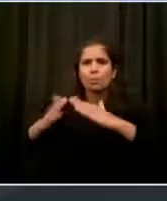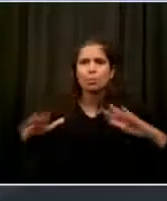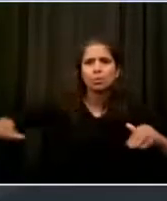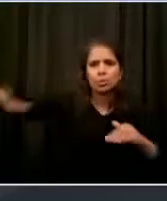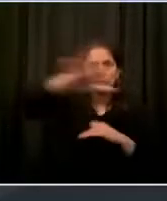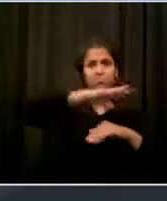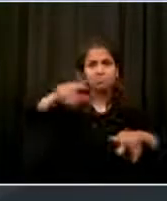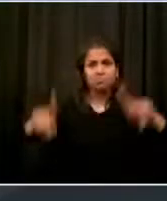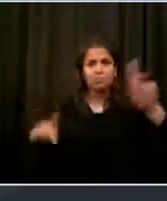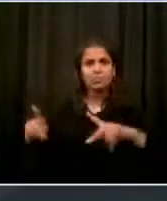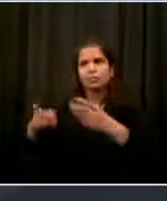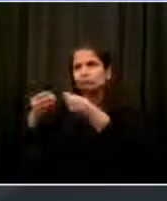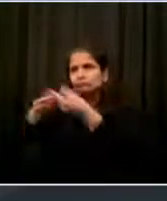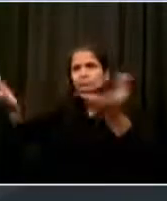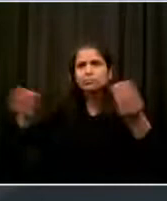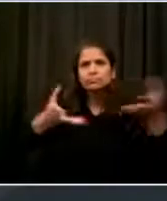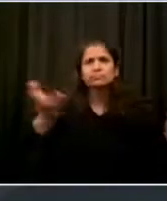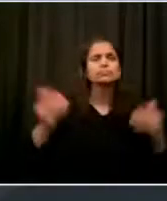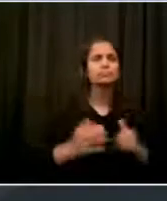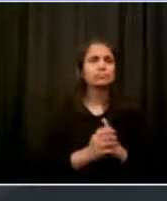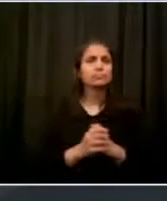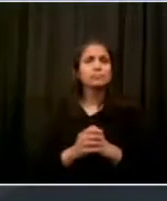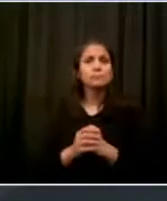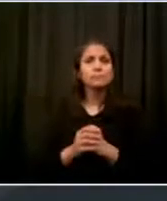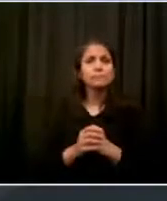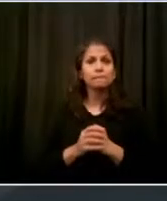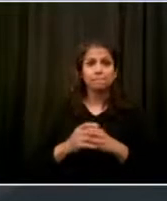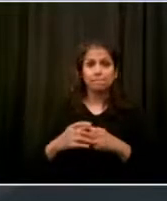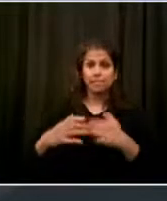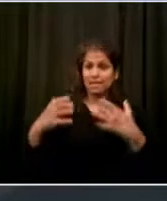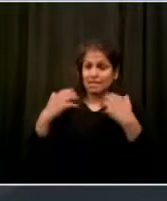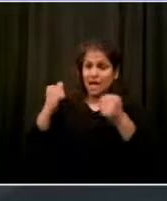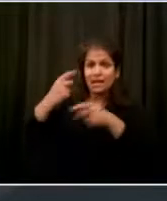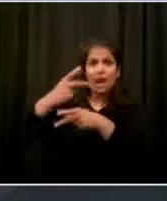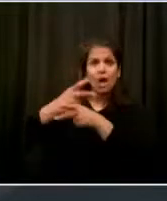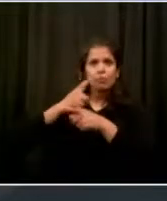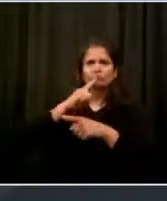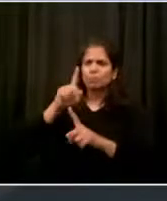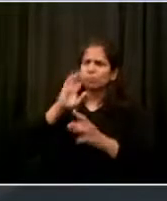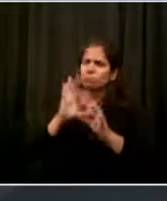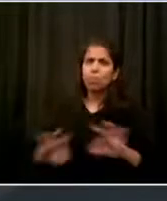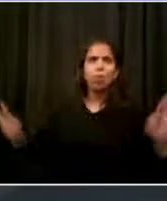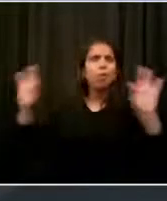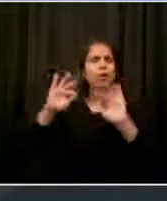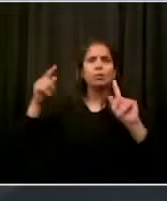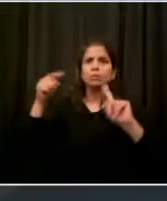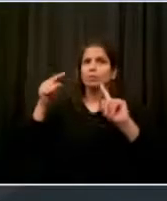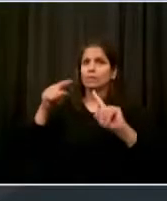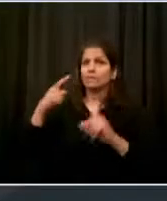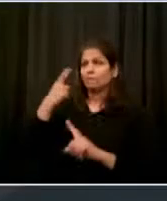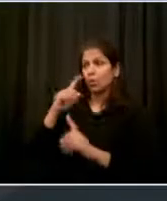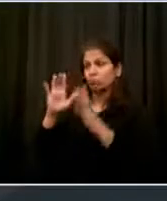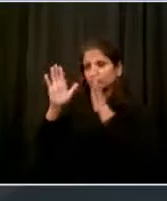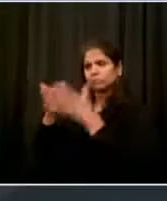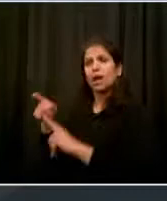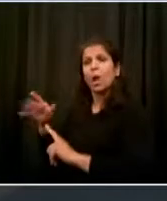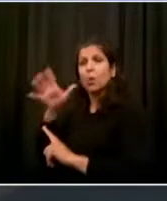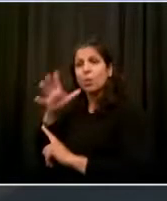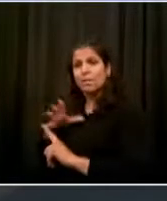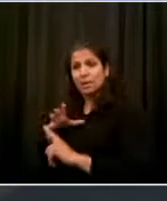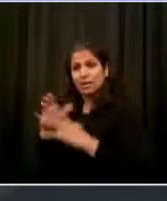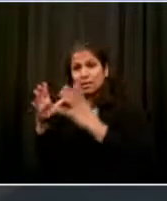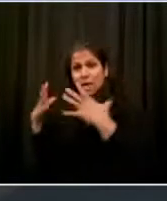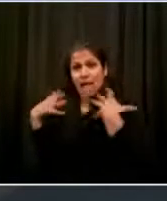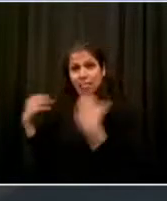it means specialty care, it means surgery, dental care, eye care, women's health, affordable medications. Again, no one charged